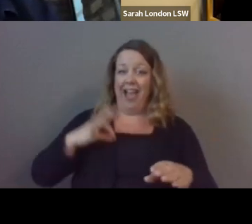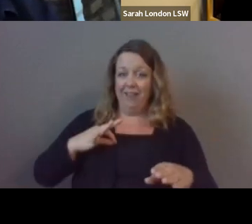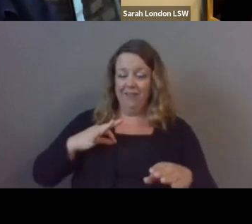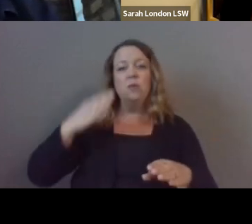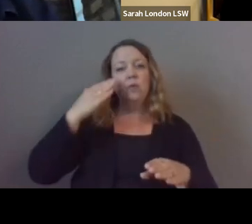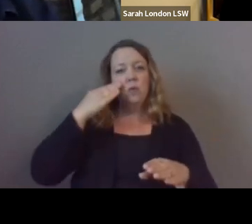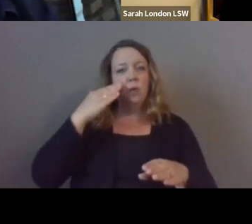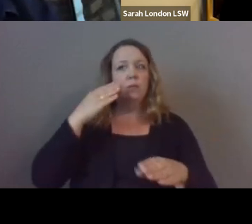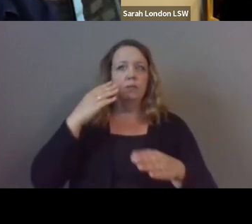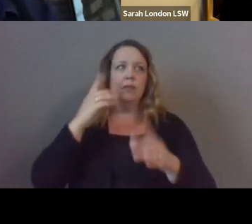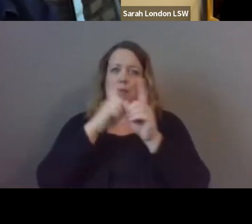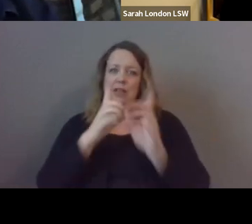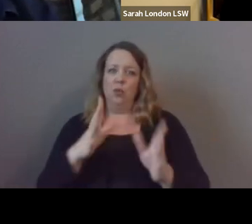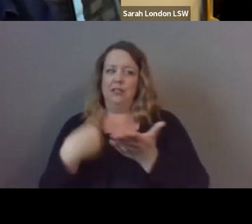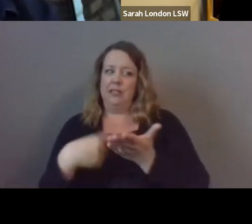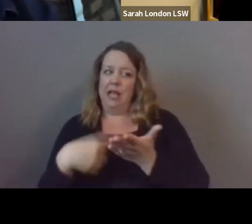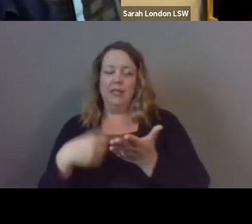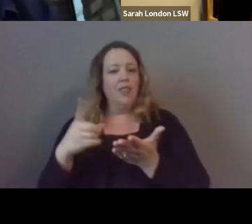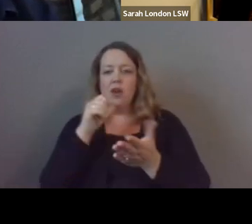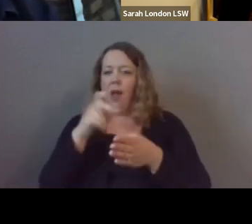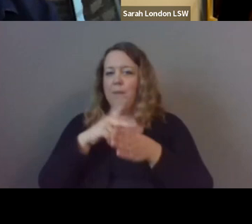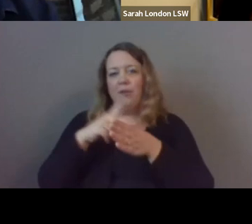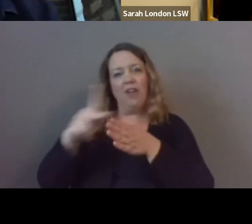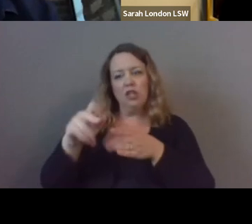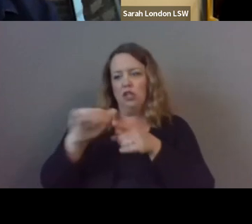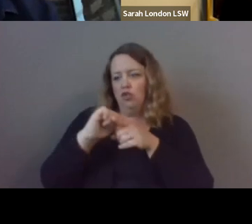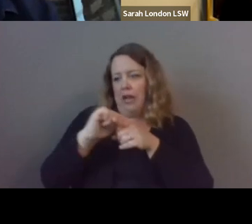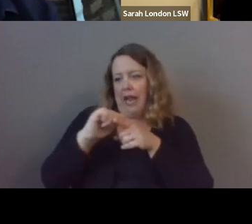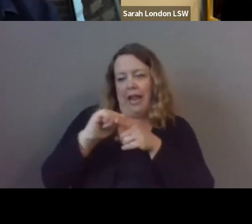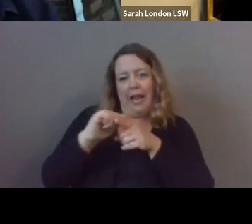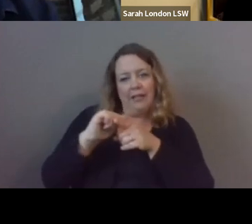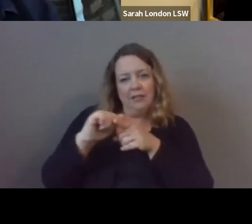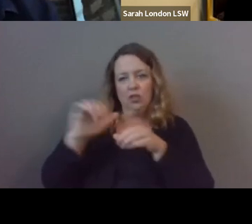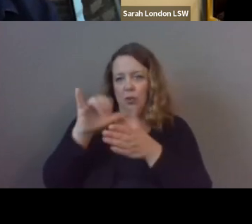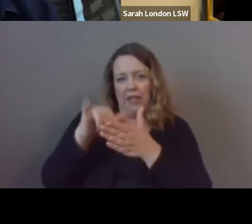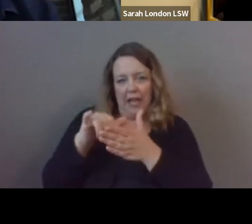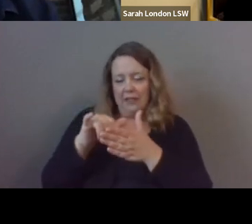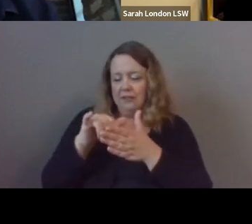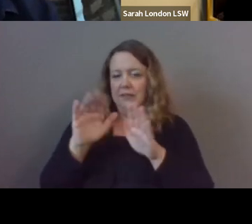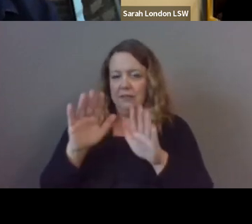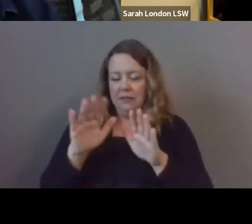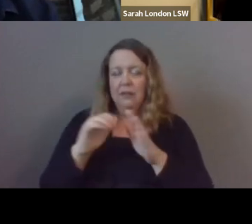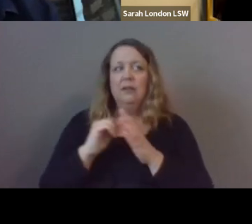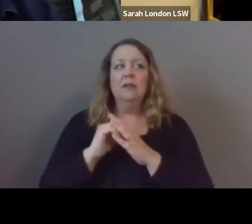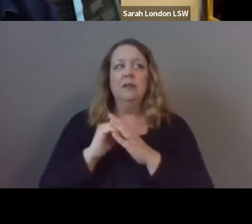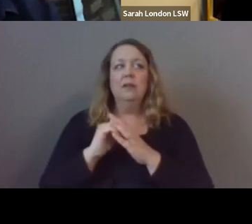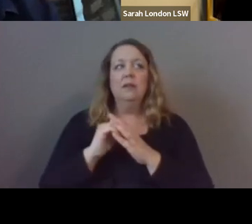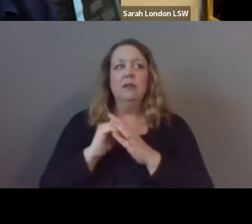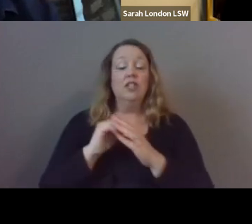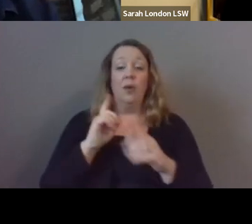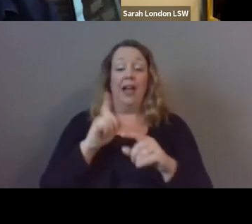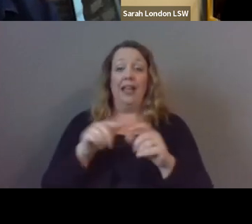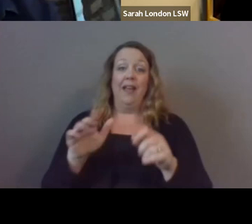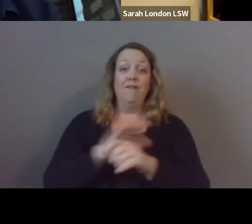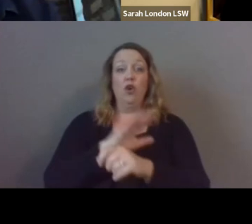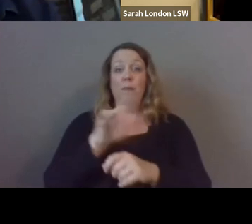they're not professionally trained necessarily to do these things so so i i can't fill my club full of